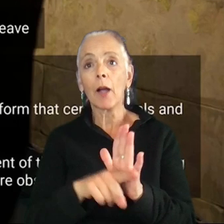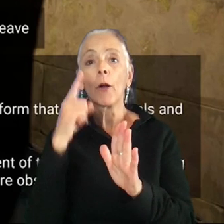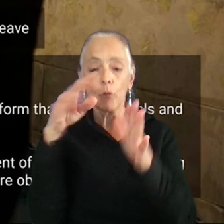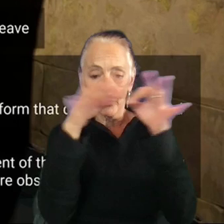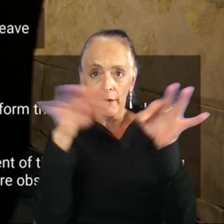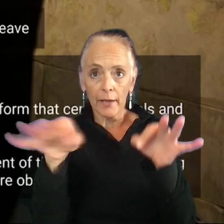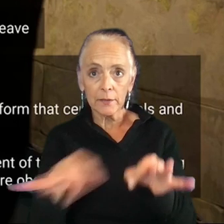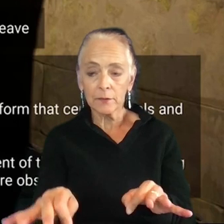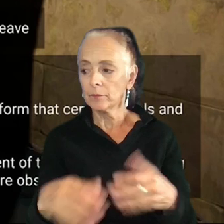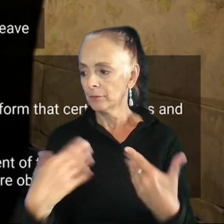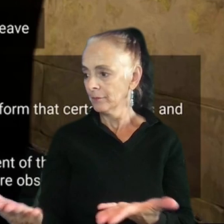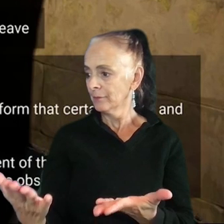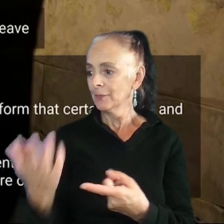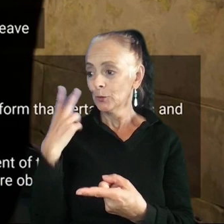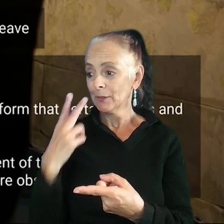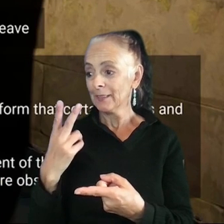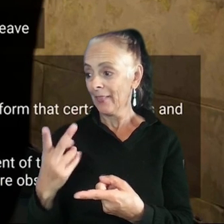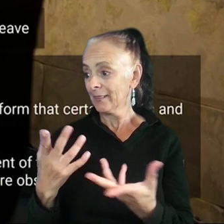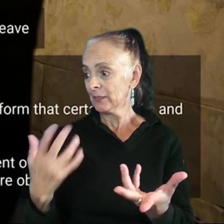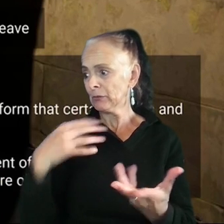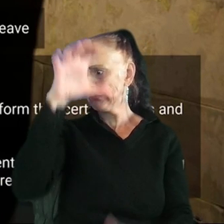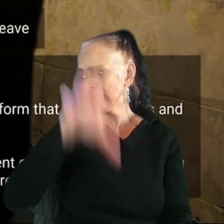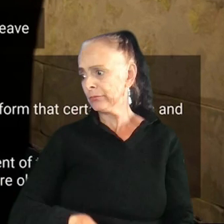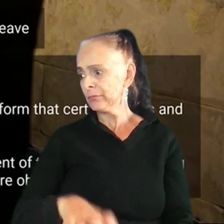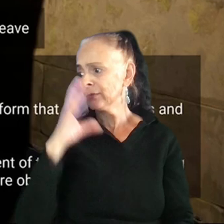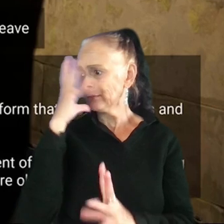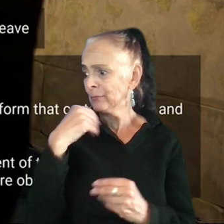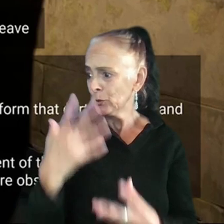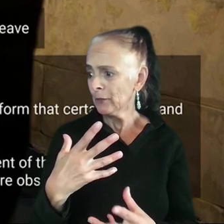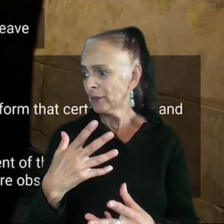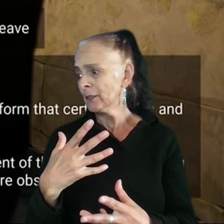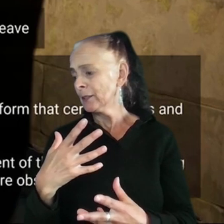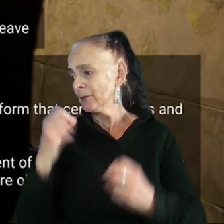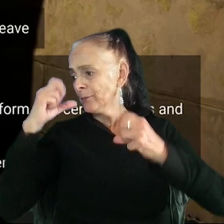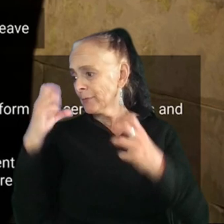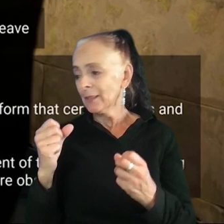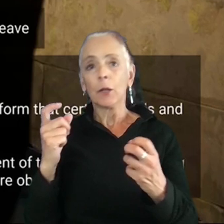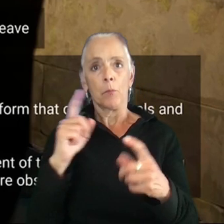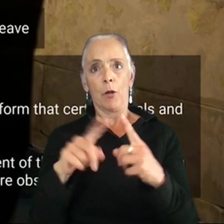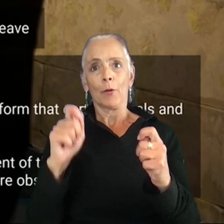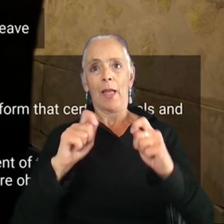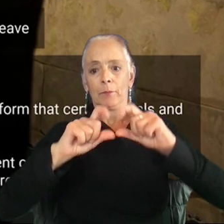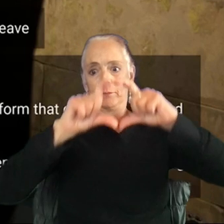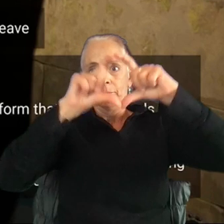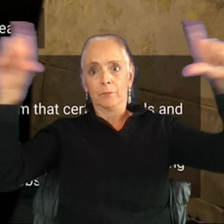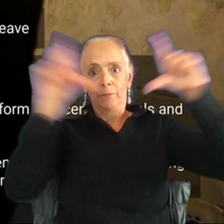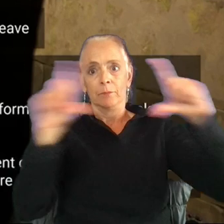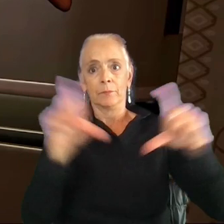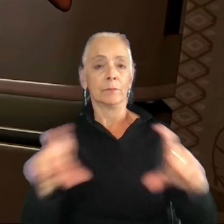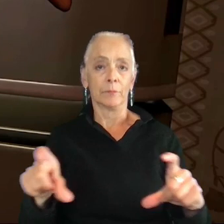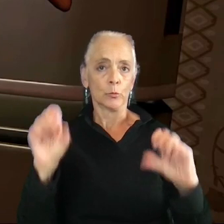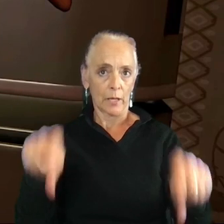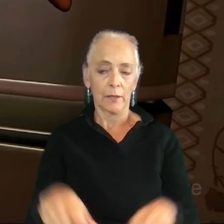I mean, just look at this text on the screen. It is massive. It is beautiful. It is a masterpiece. And you can make it way bigger than this in the game as well.